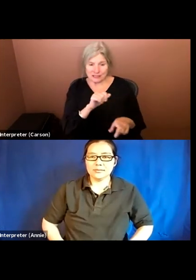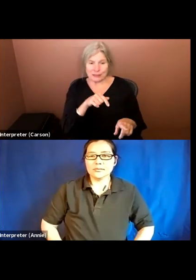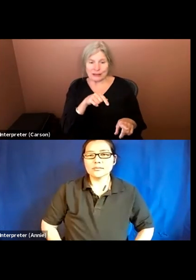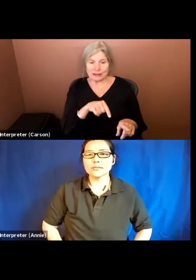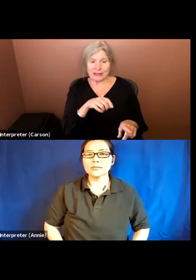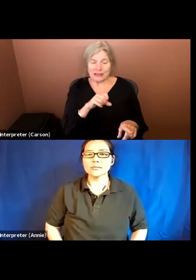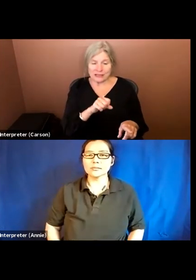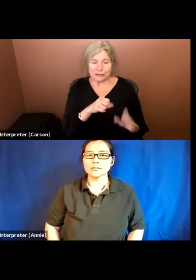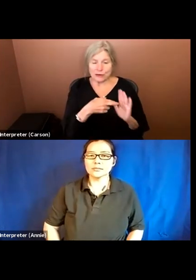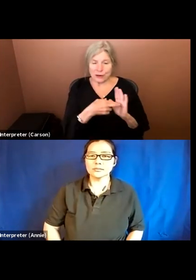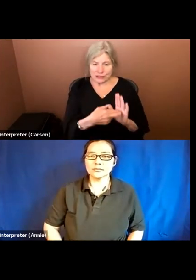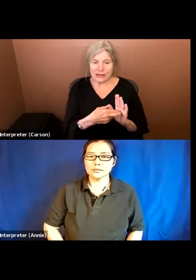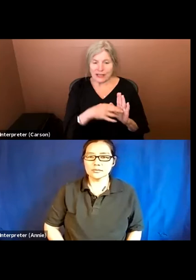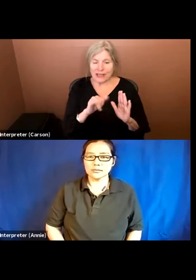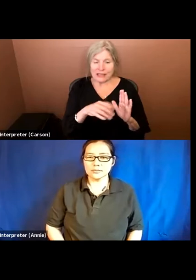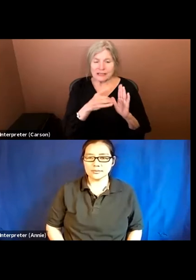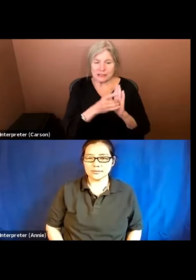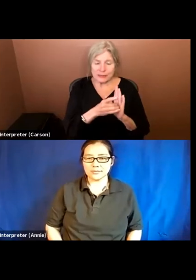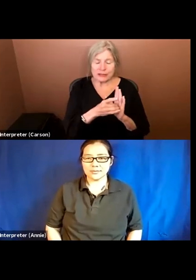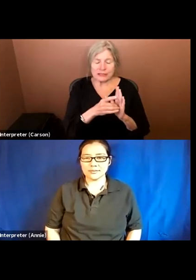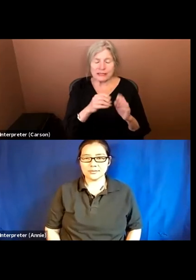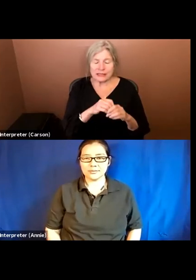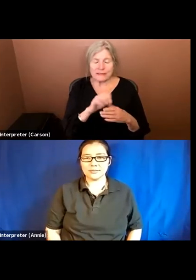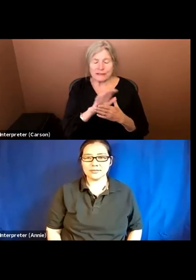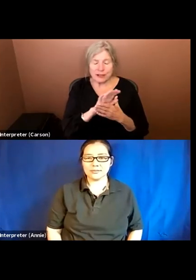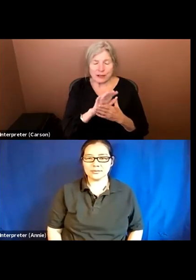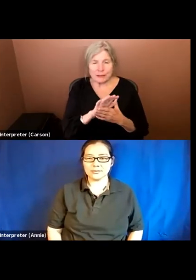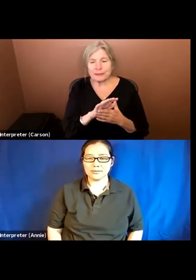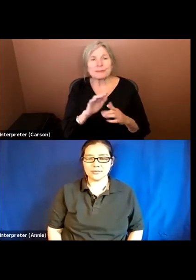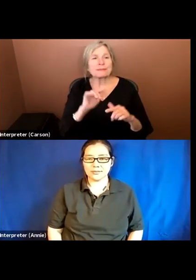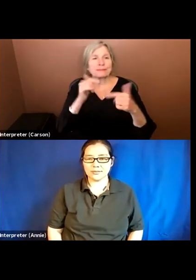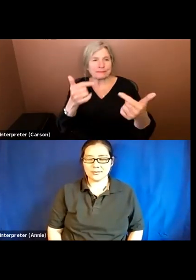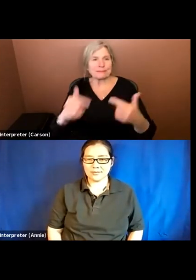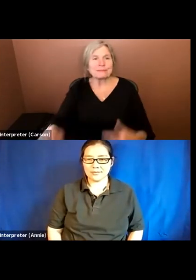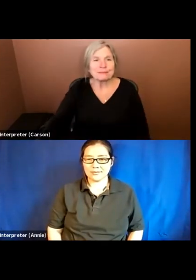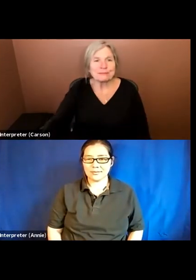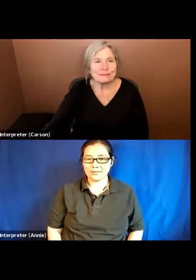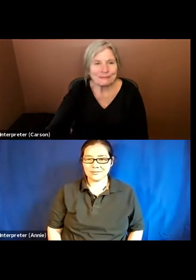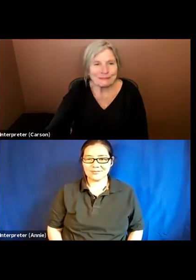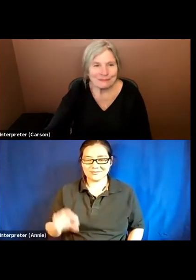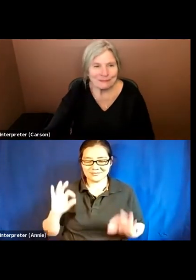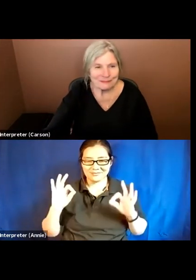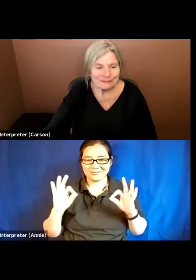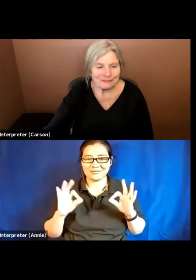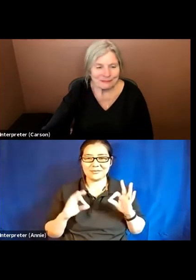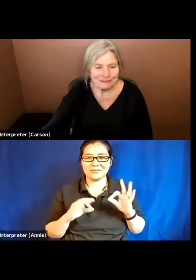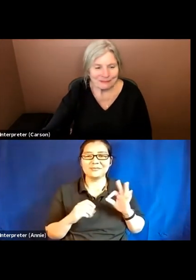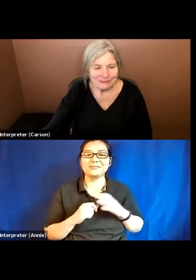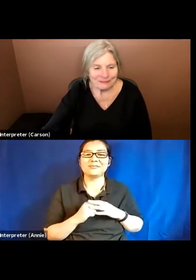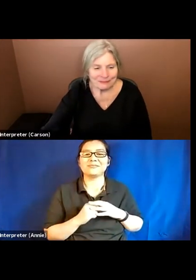representing that disability or creating that experience that's portraying the person with a disability?